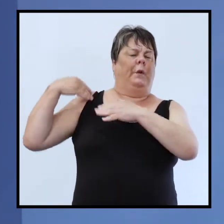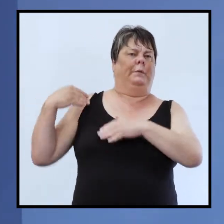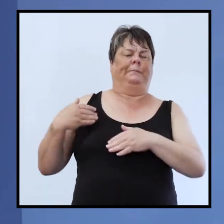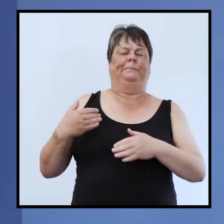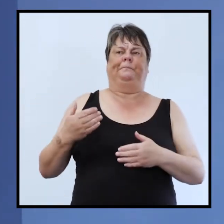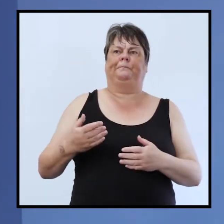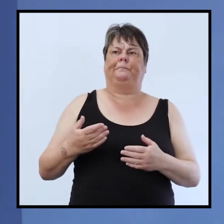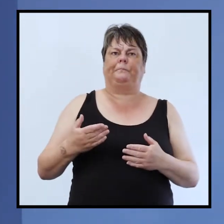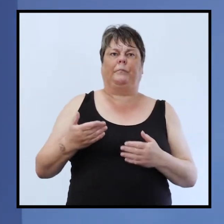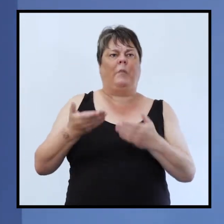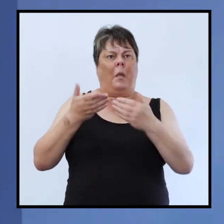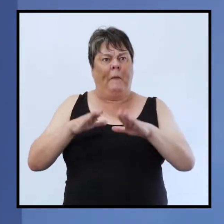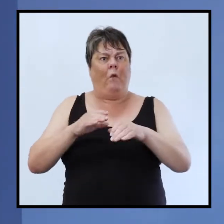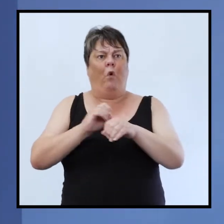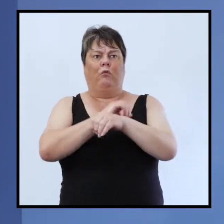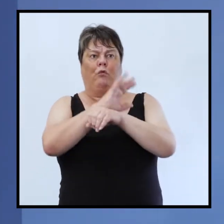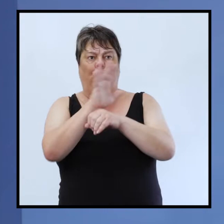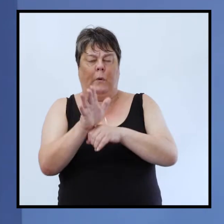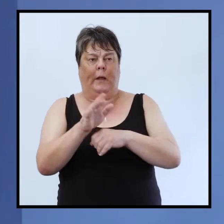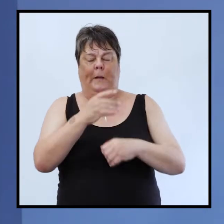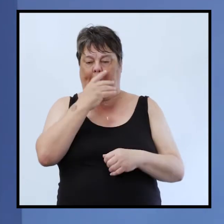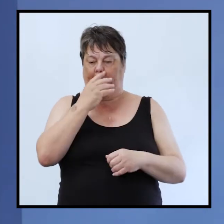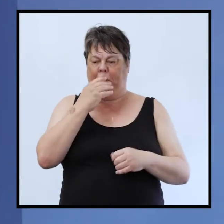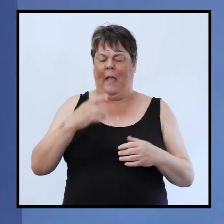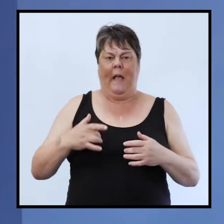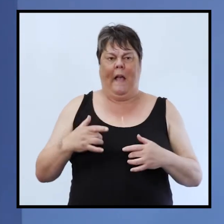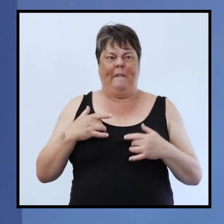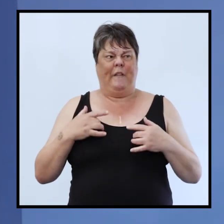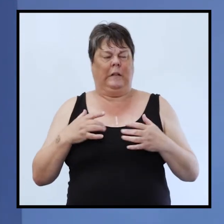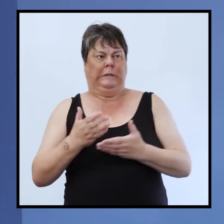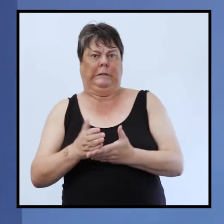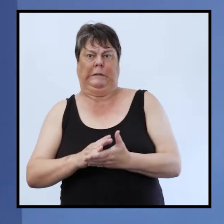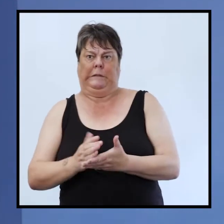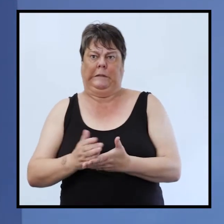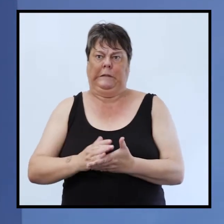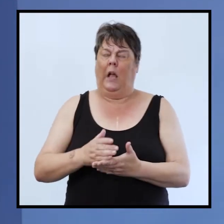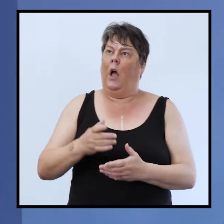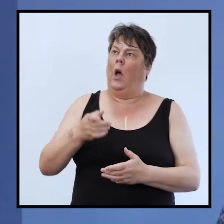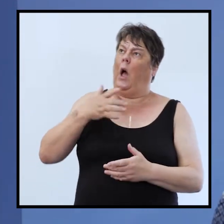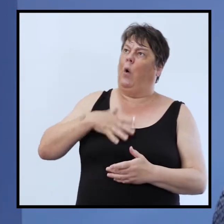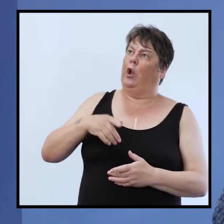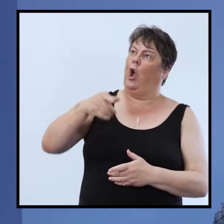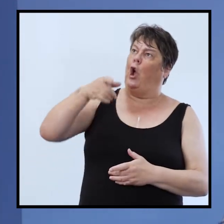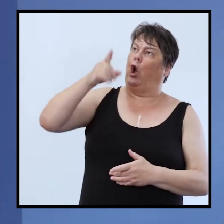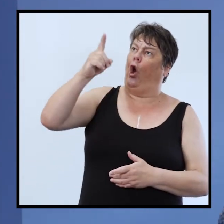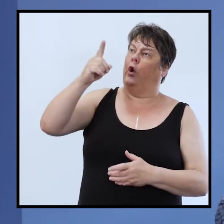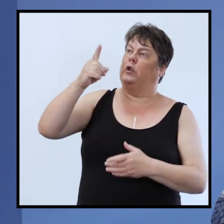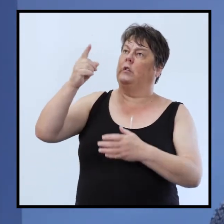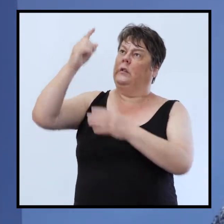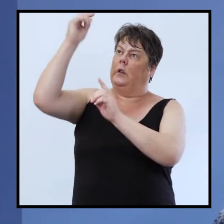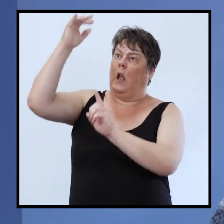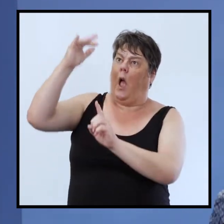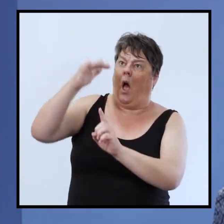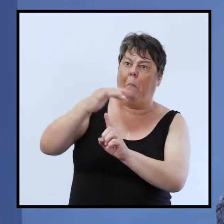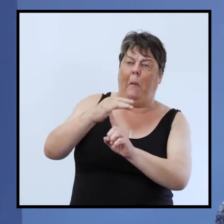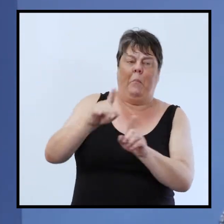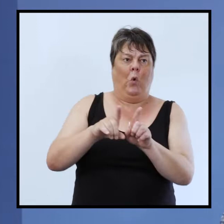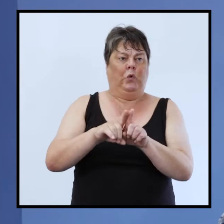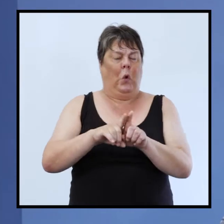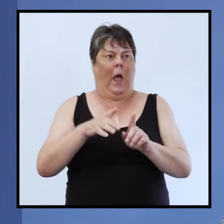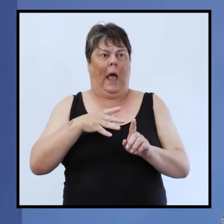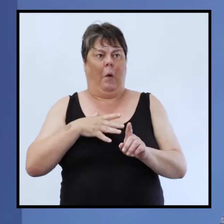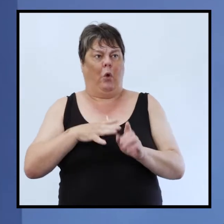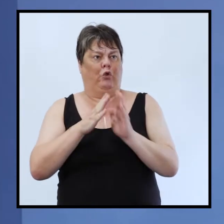in a dilemma in a bind i'd long for a move of god but i also felt a pressure that the service would be calm and peaceful and